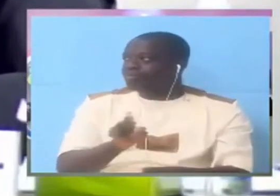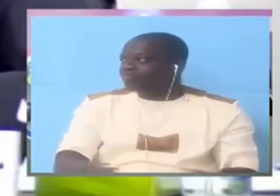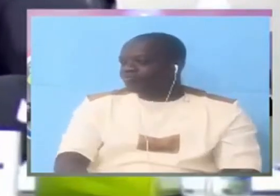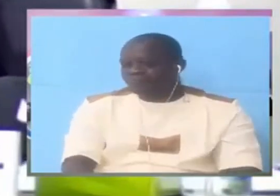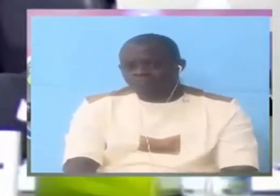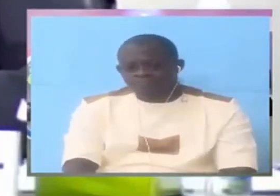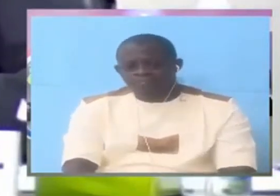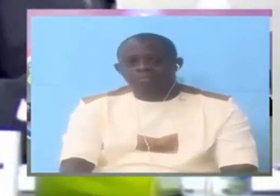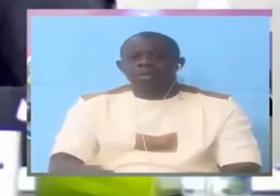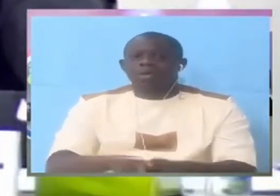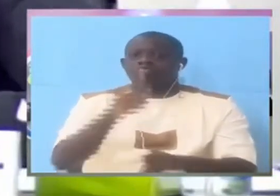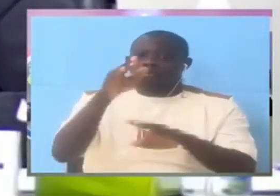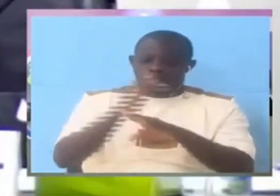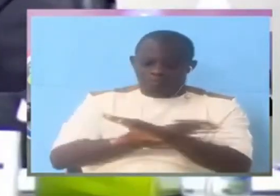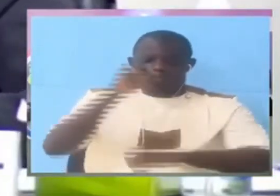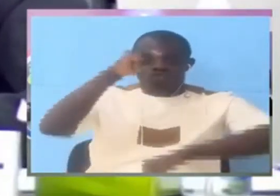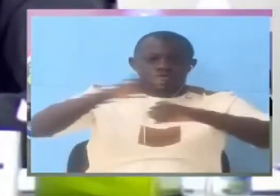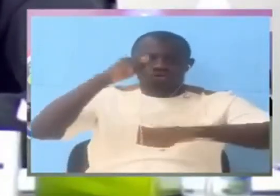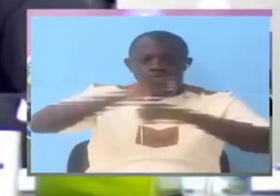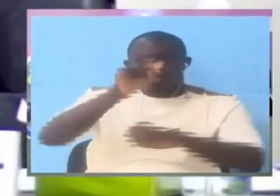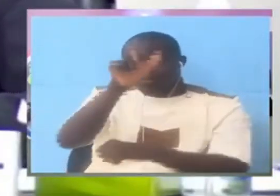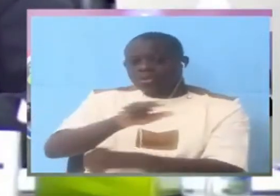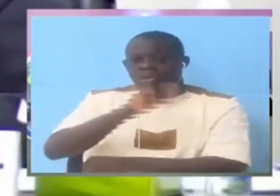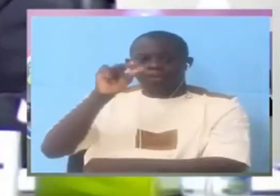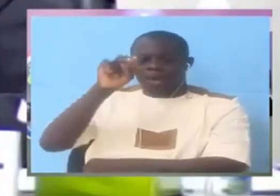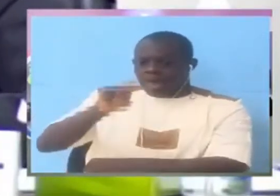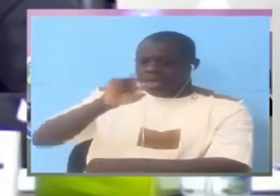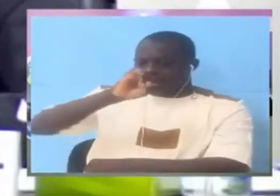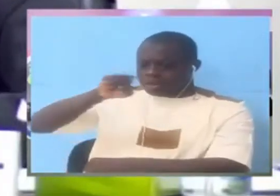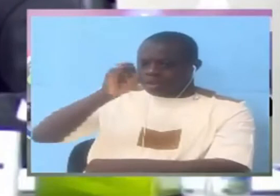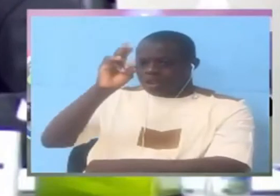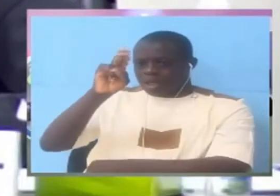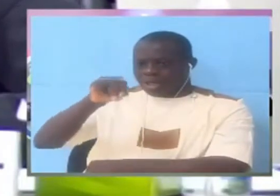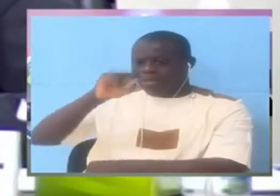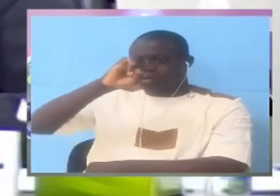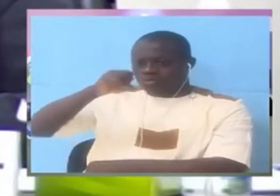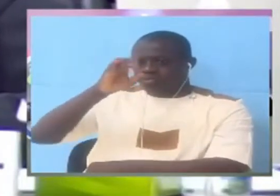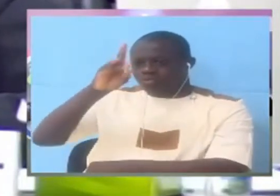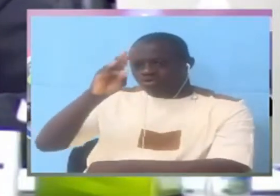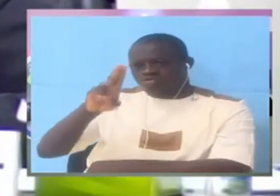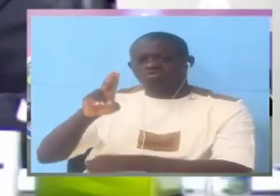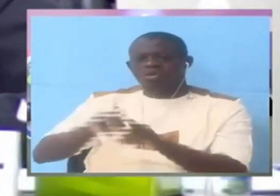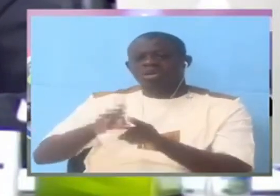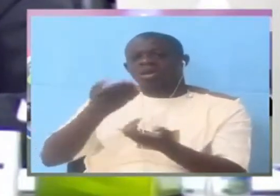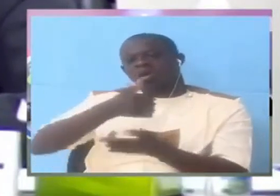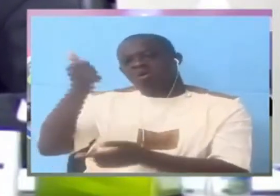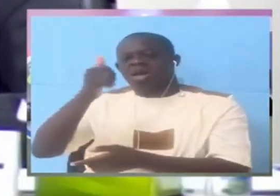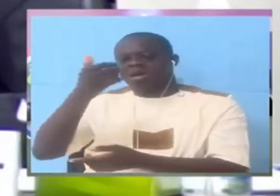You tortured Njundujawara, Lamin Kanaji, Alaji Morukeba